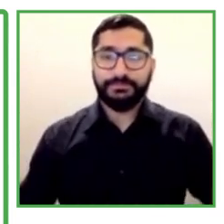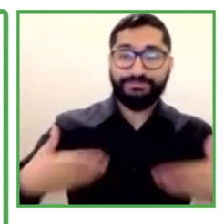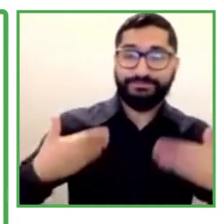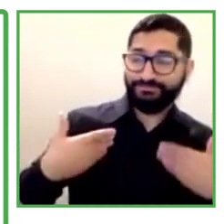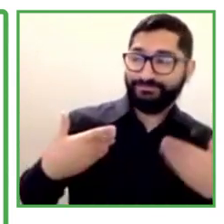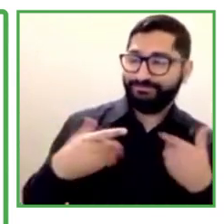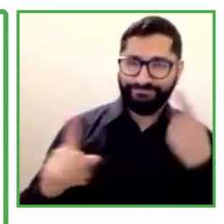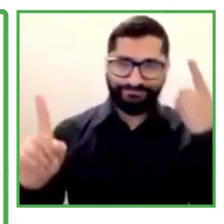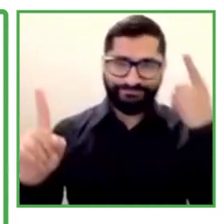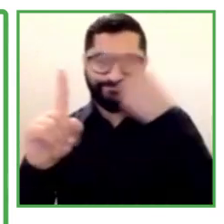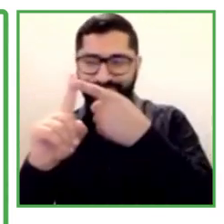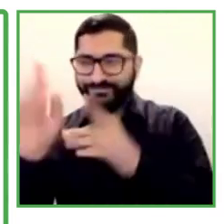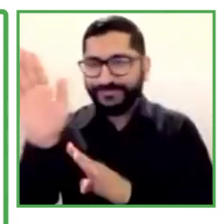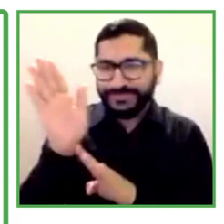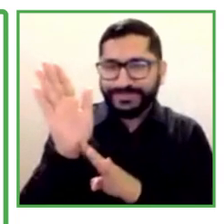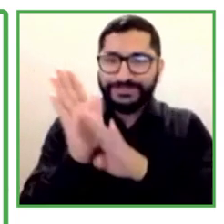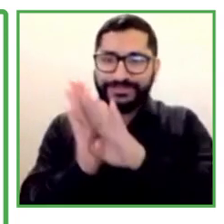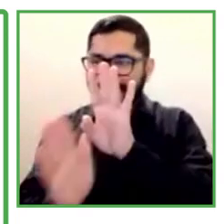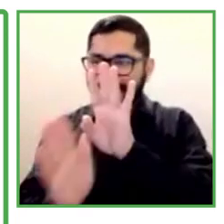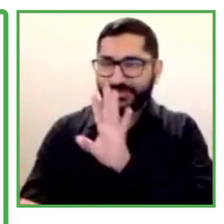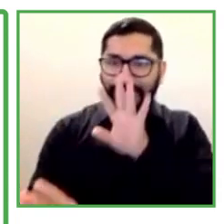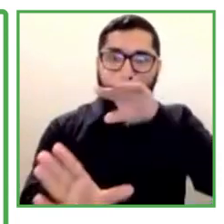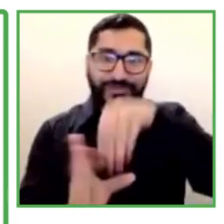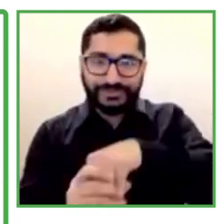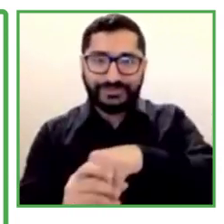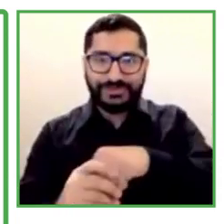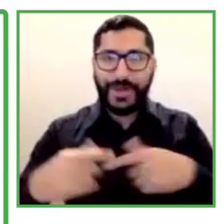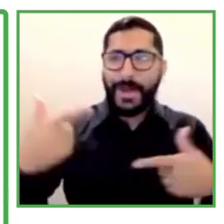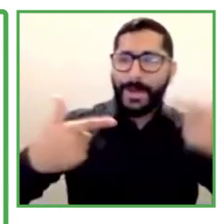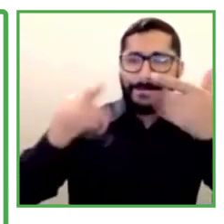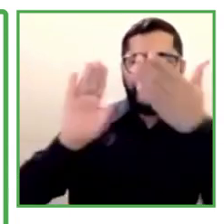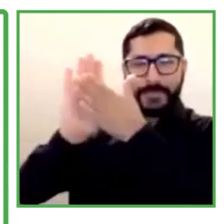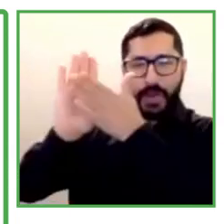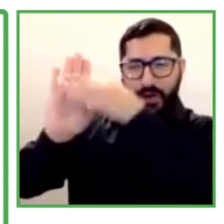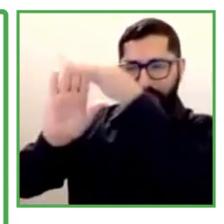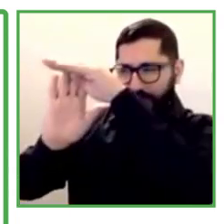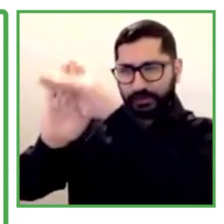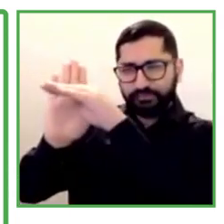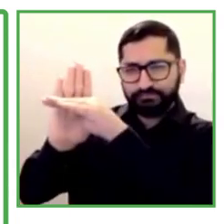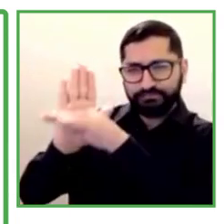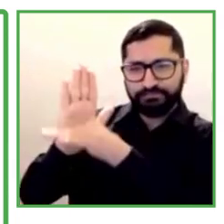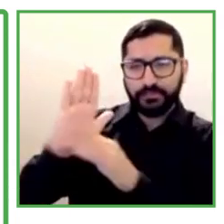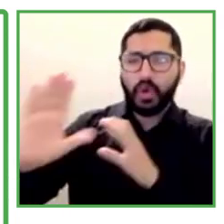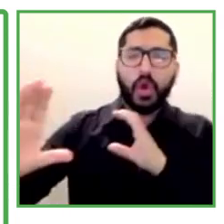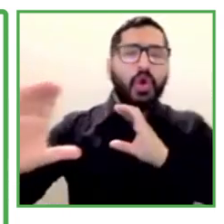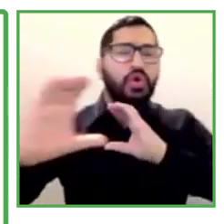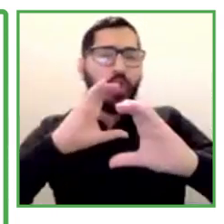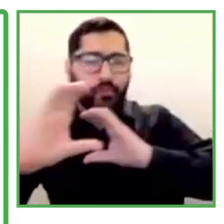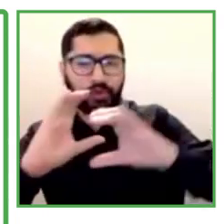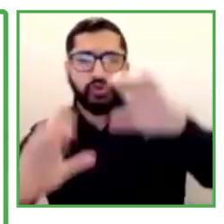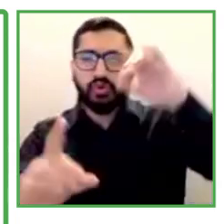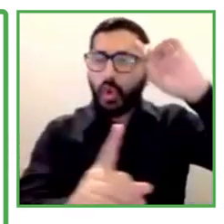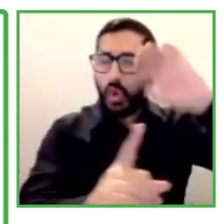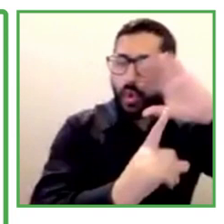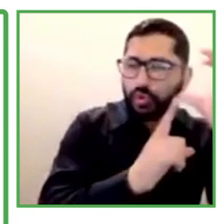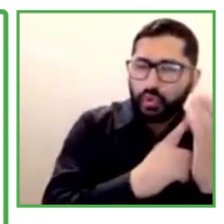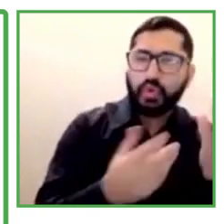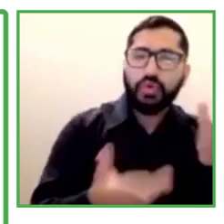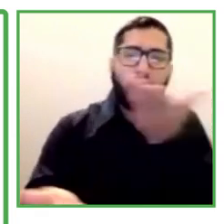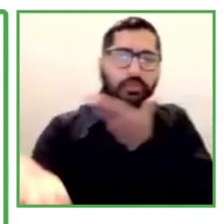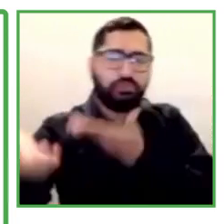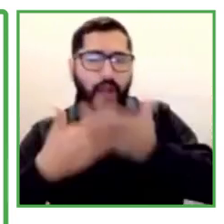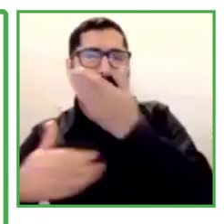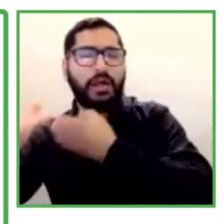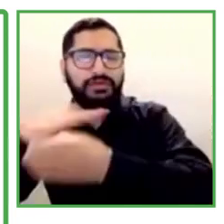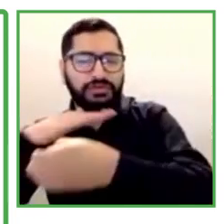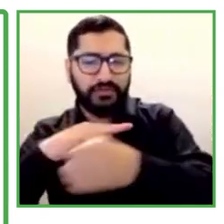culture. So, how to be able to generate a culture that was open to inclusion and that educates as well on these